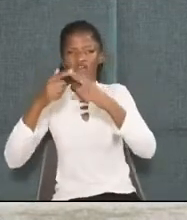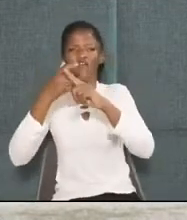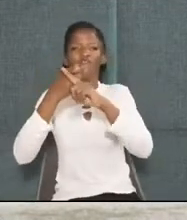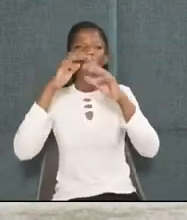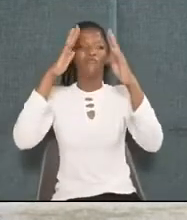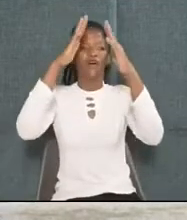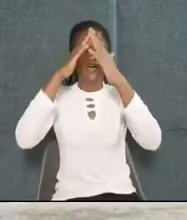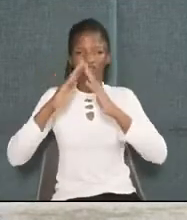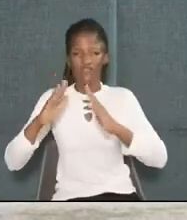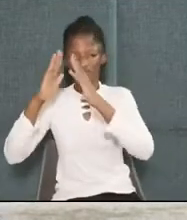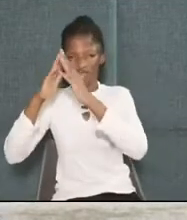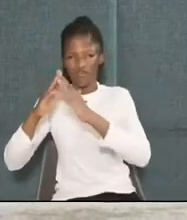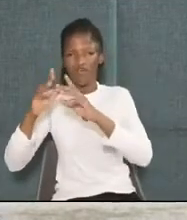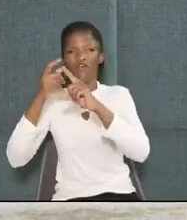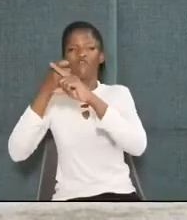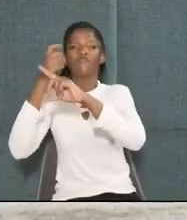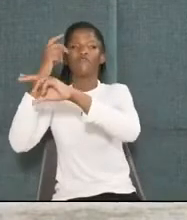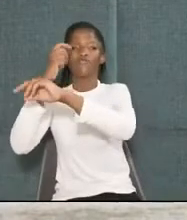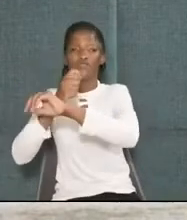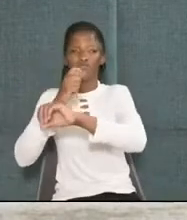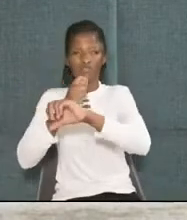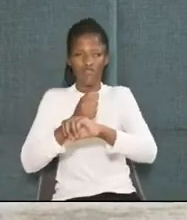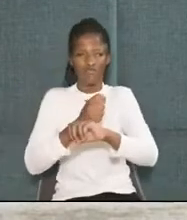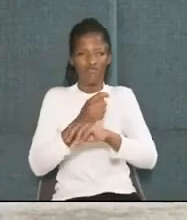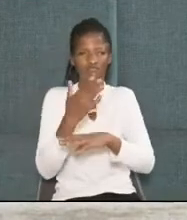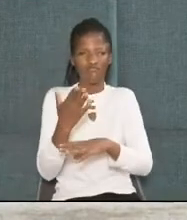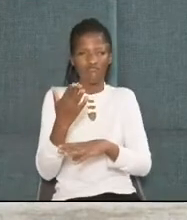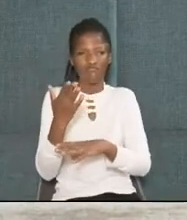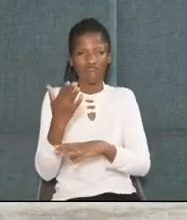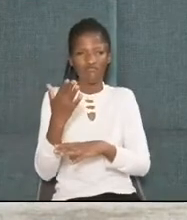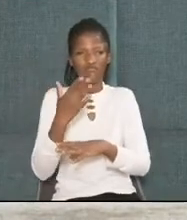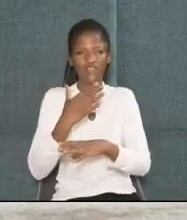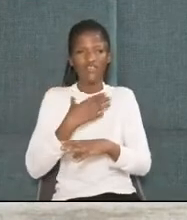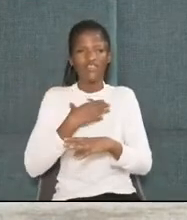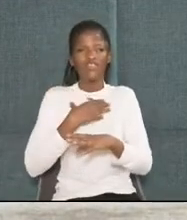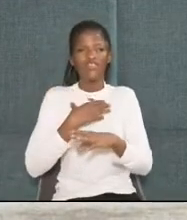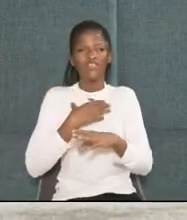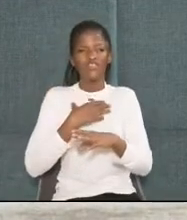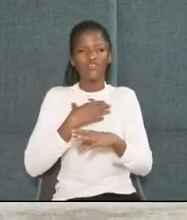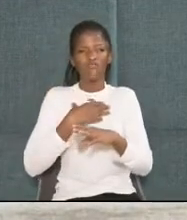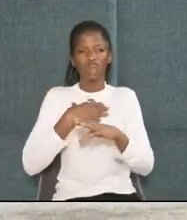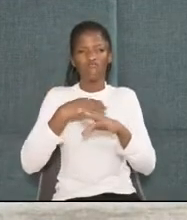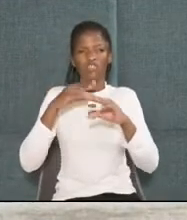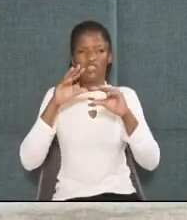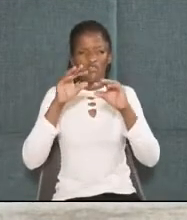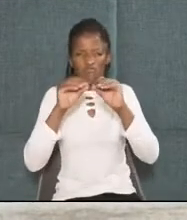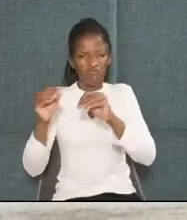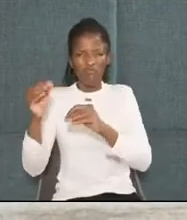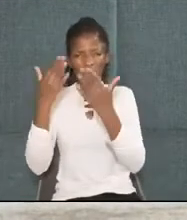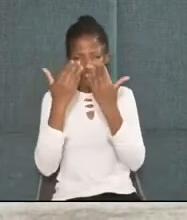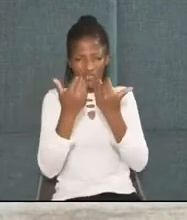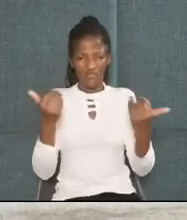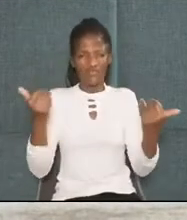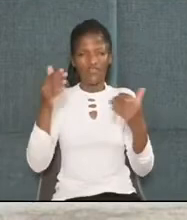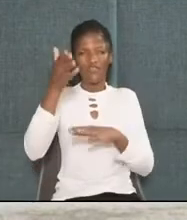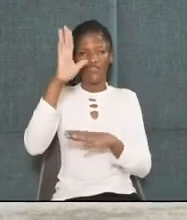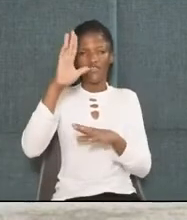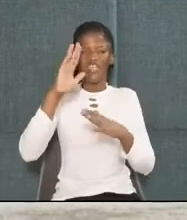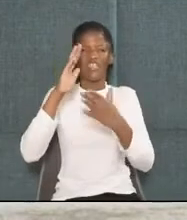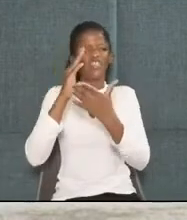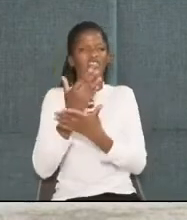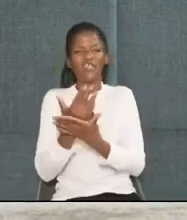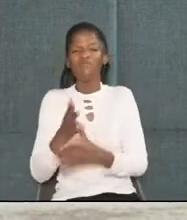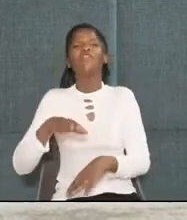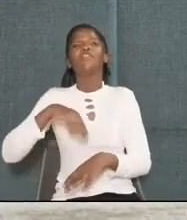house, from temple to temple, synagogue to synagogue, dragging God's children to the courts. Some were killed,